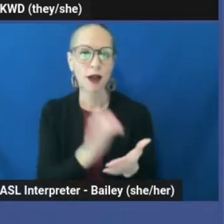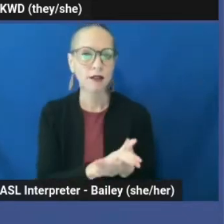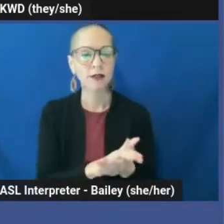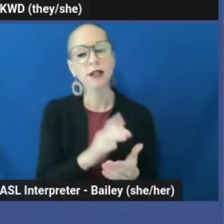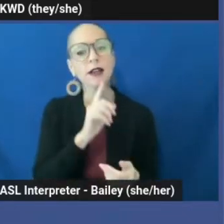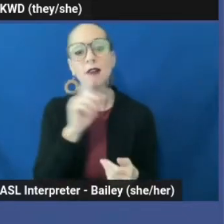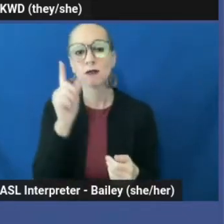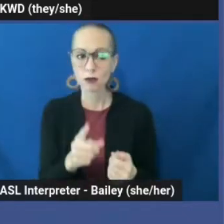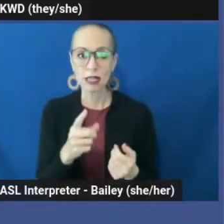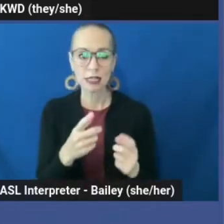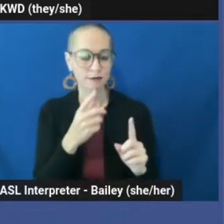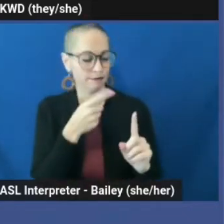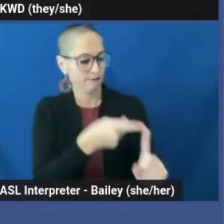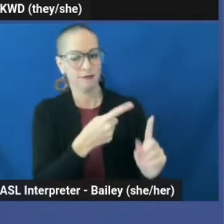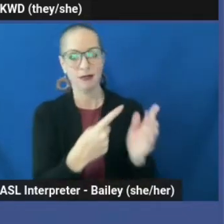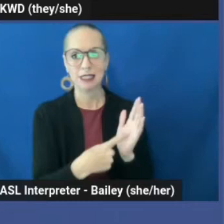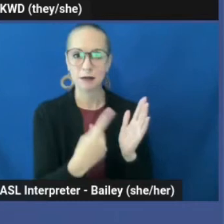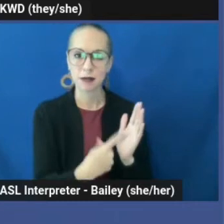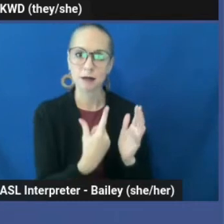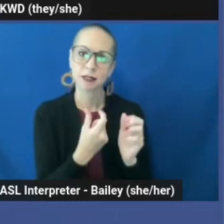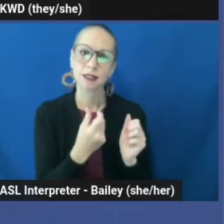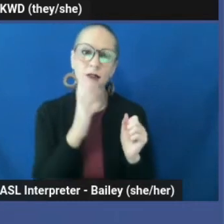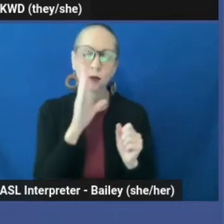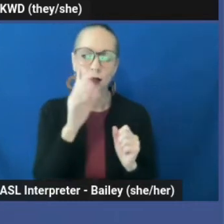be Molly when she feels comfortable.